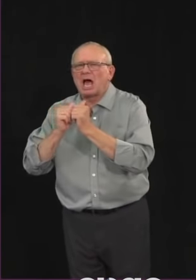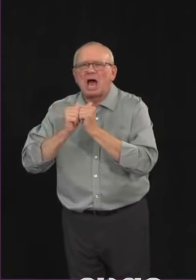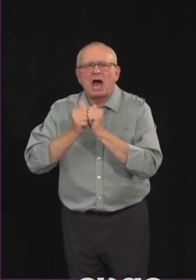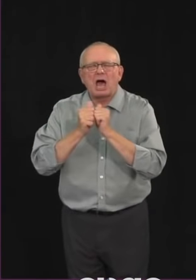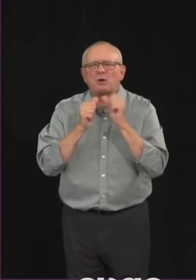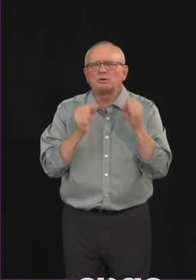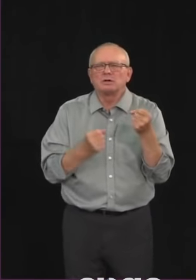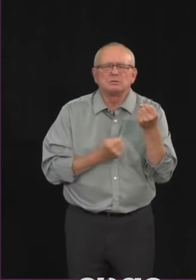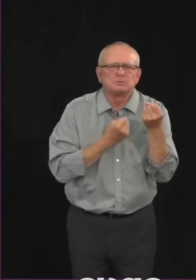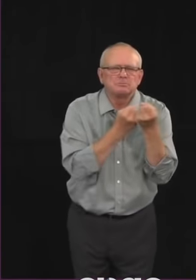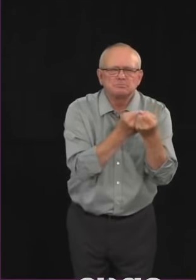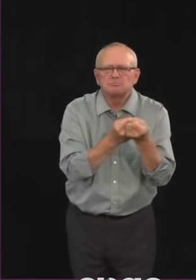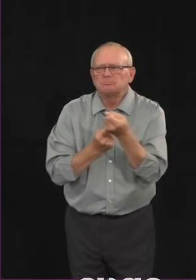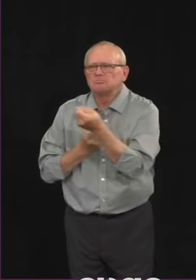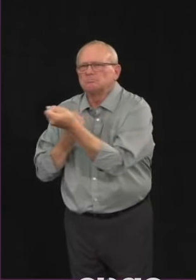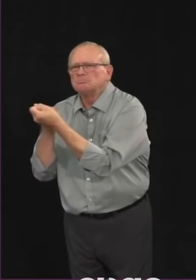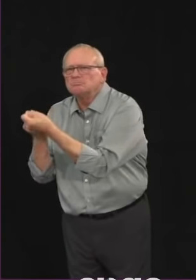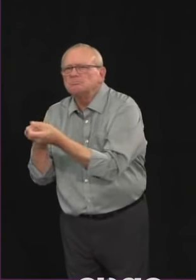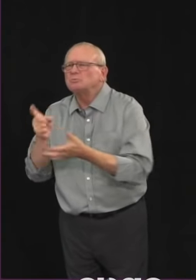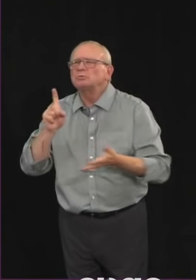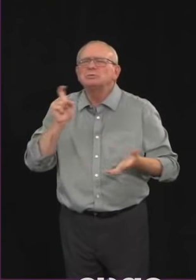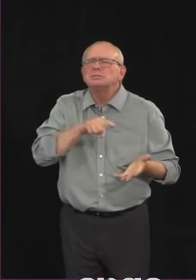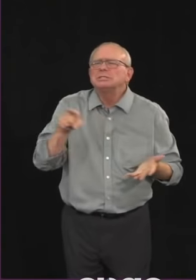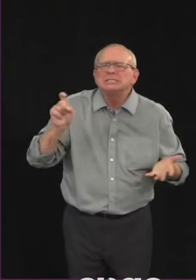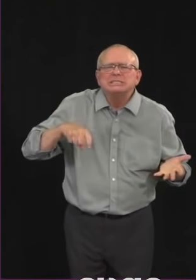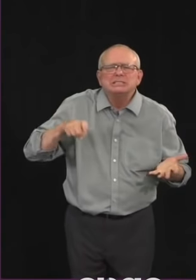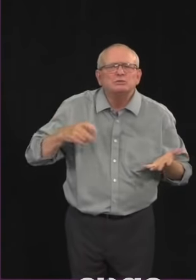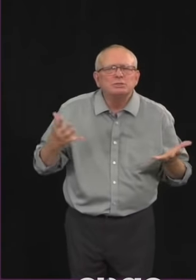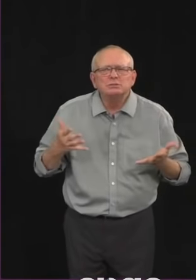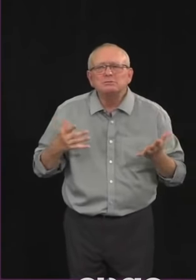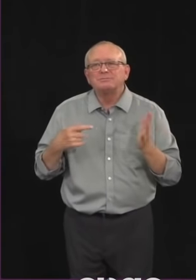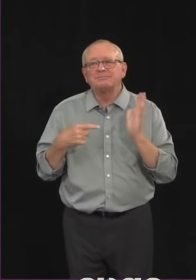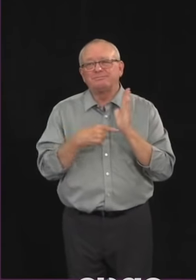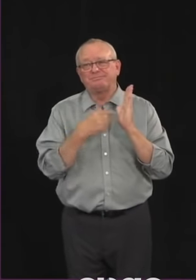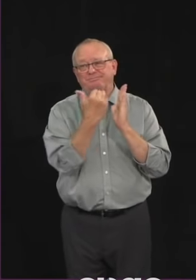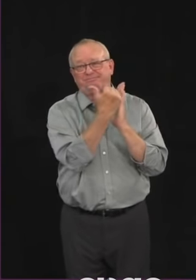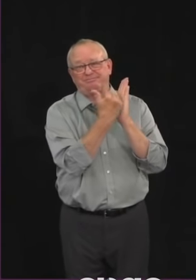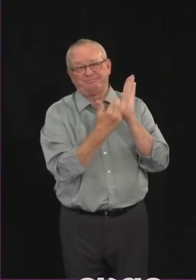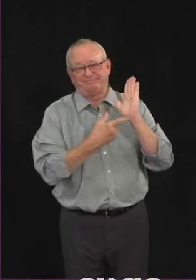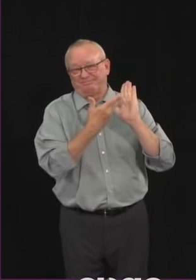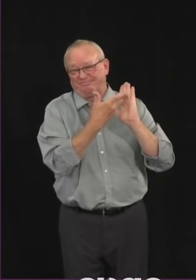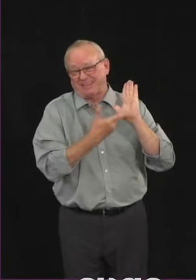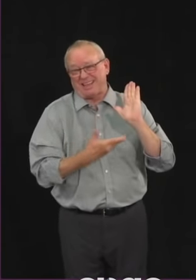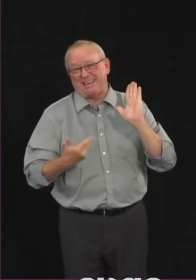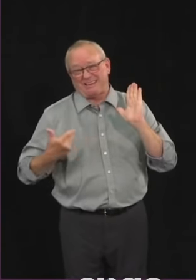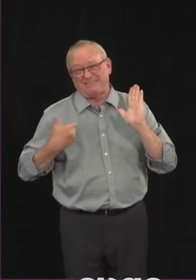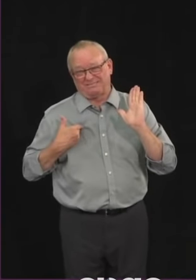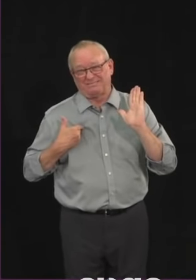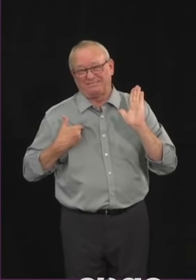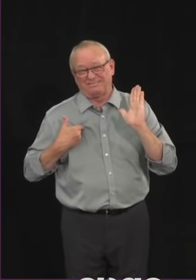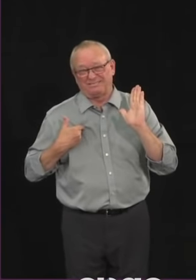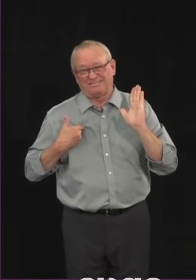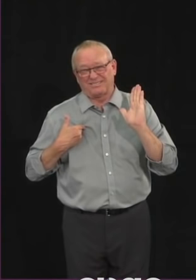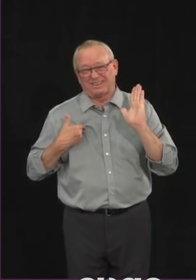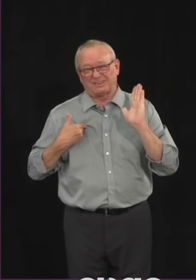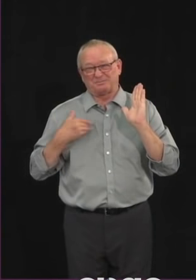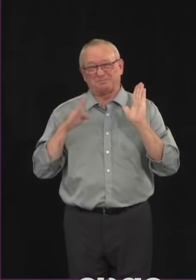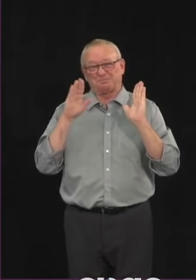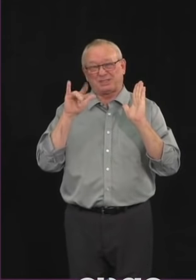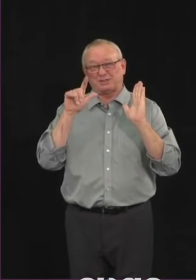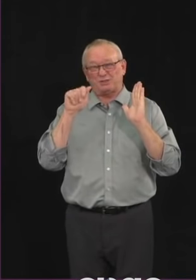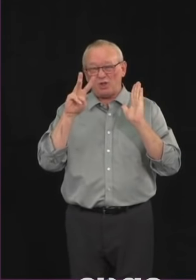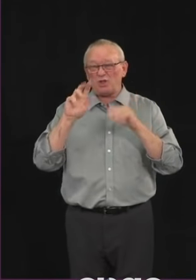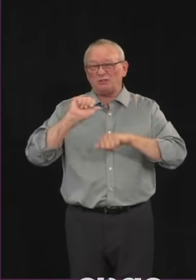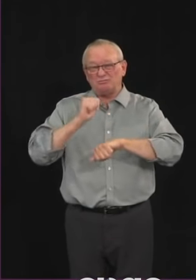assistance we have as Minister Chandra mentioned put in place orders that are enforceable by law enforcement as well as